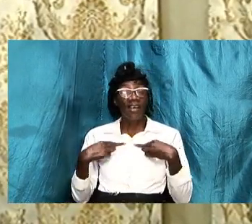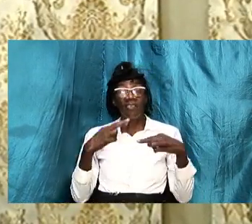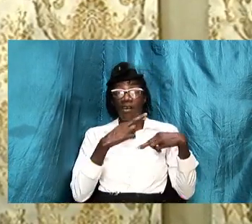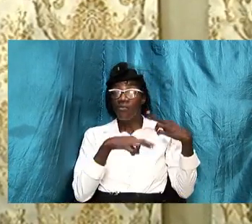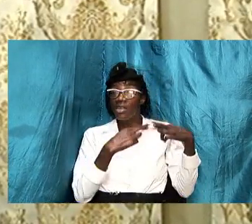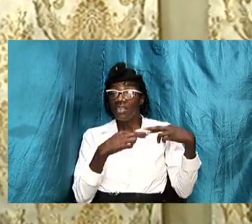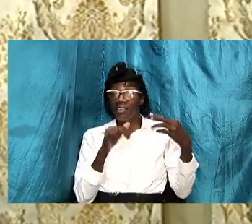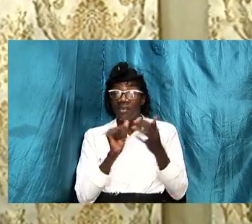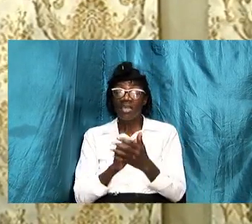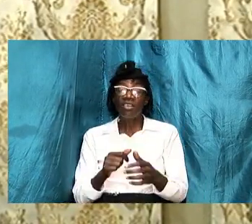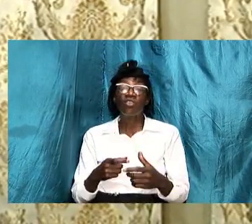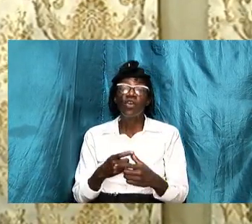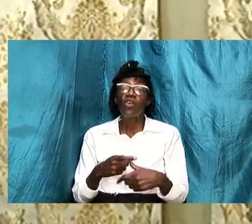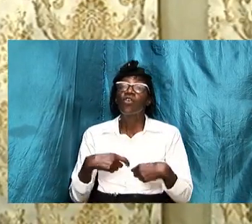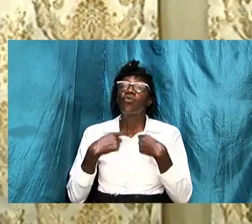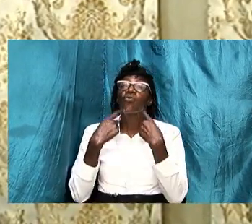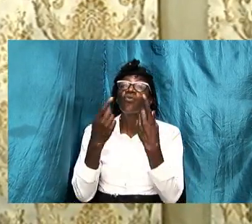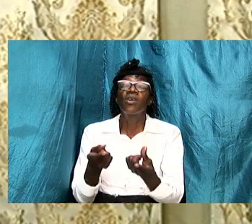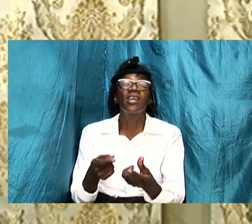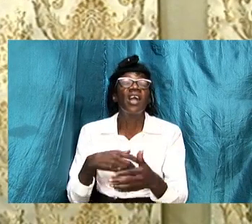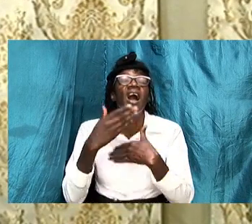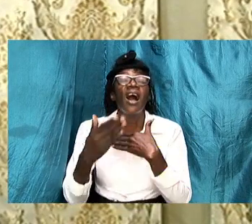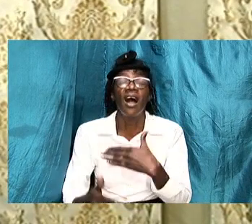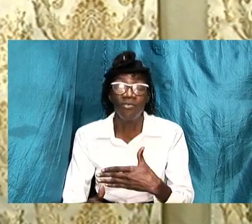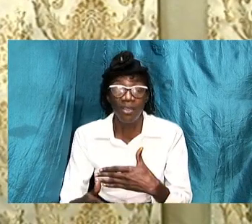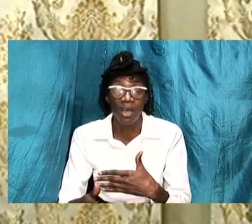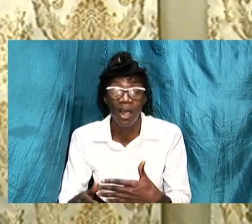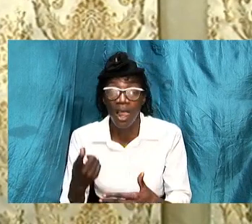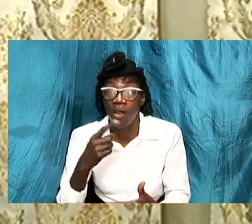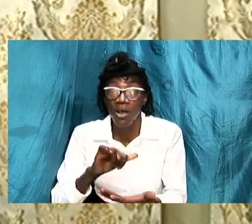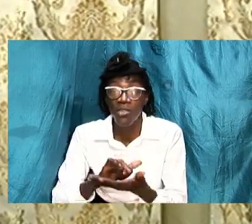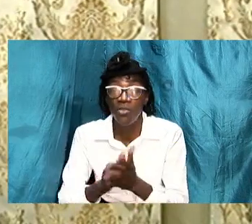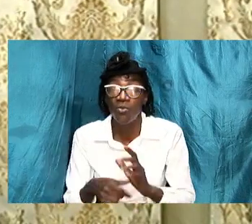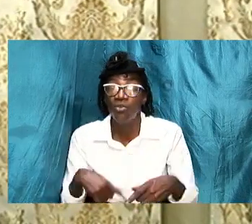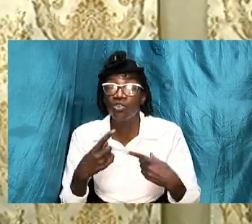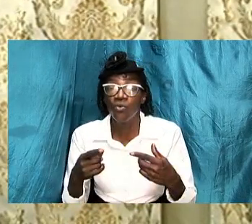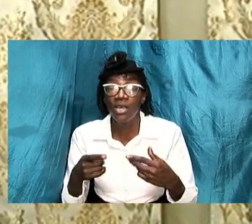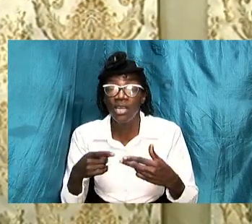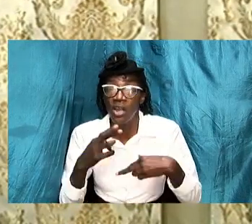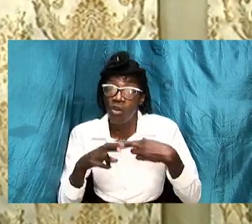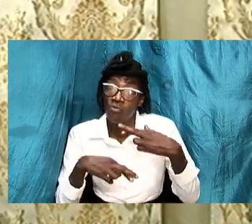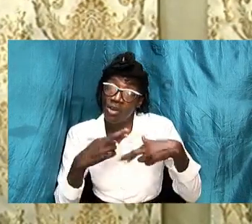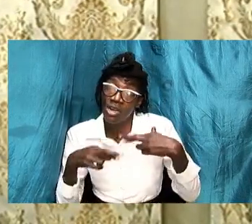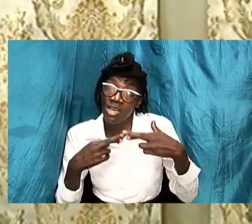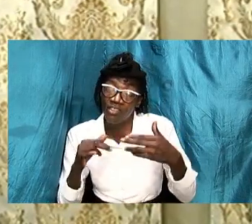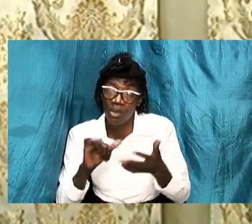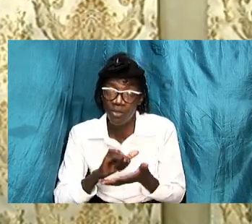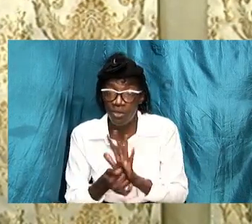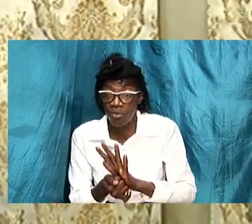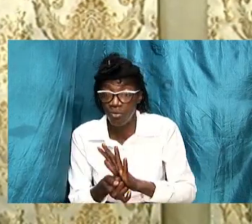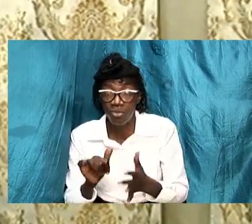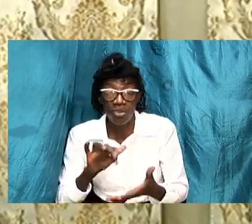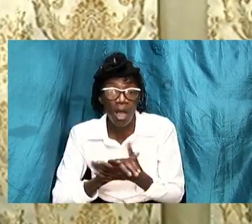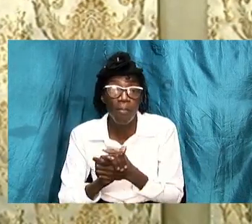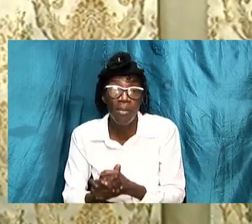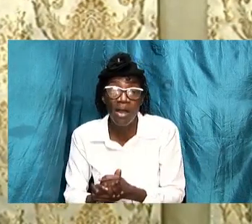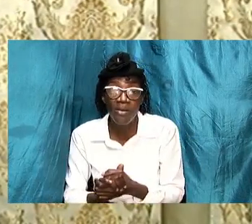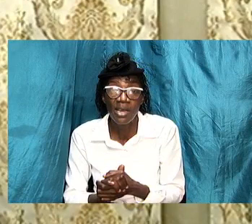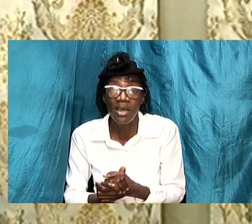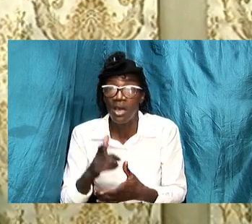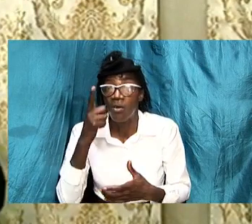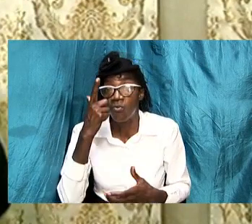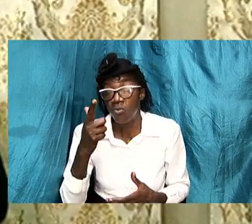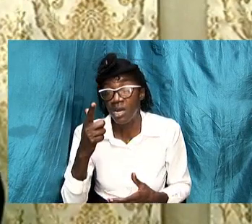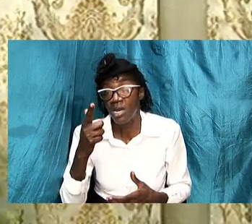pursuing and so for those that are in relationships and those that are married for one